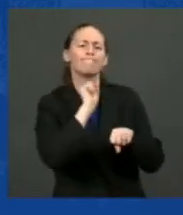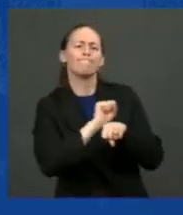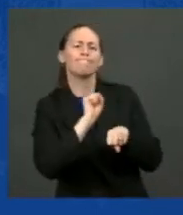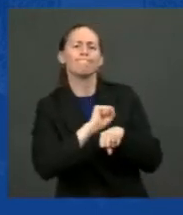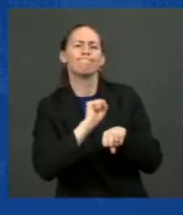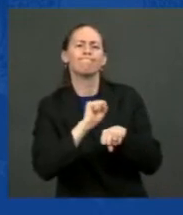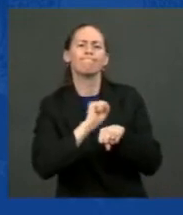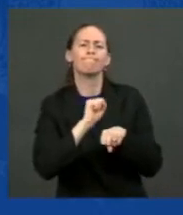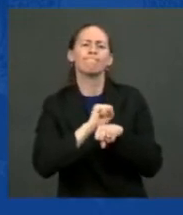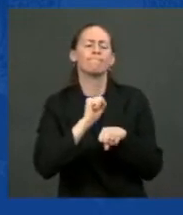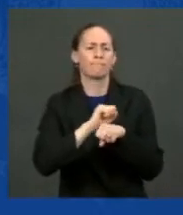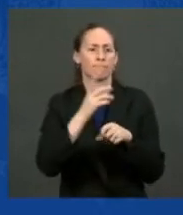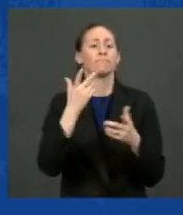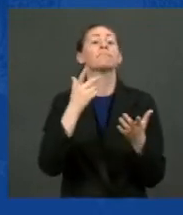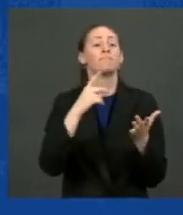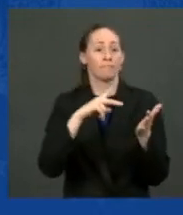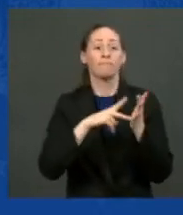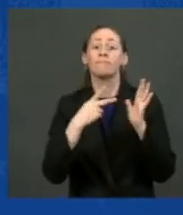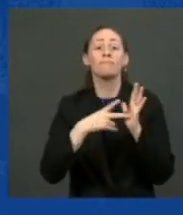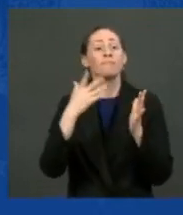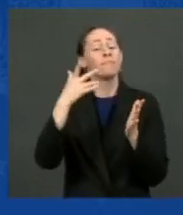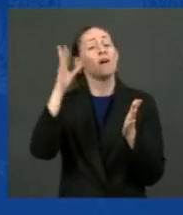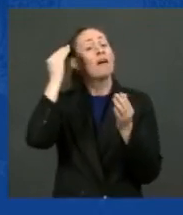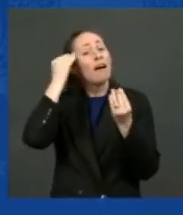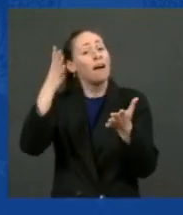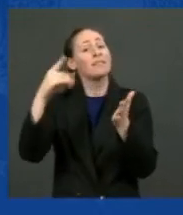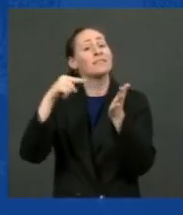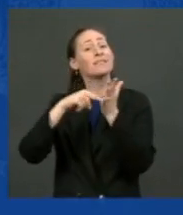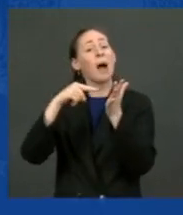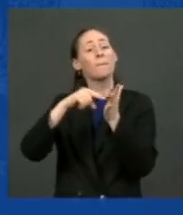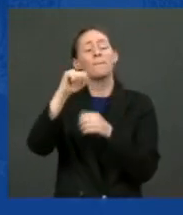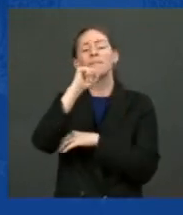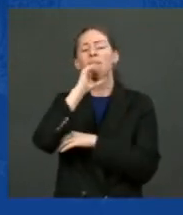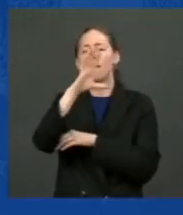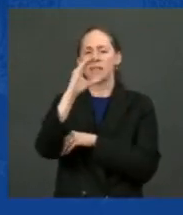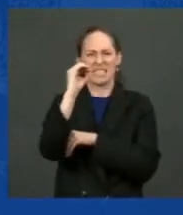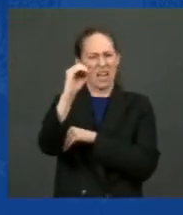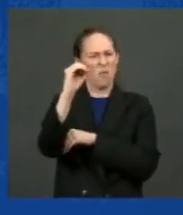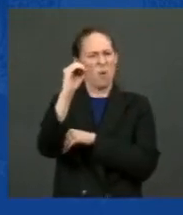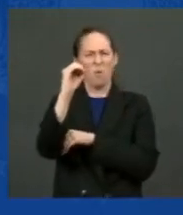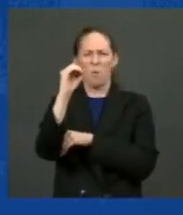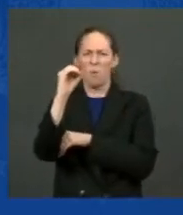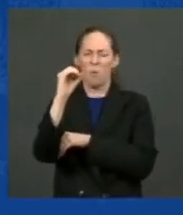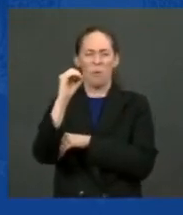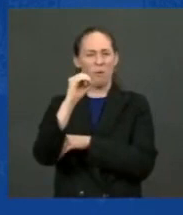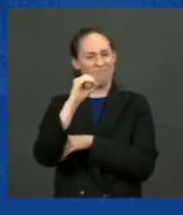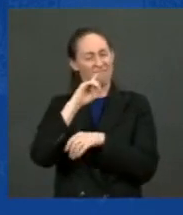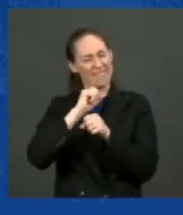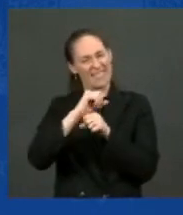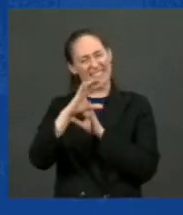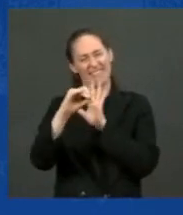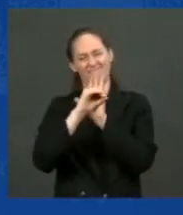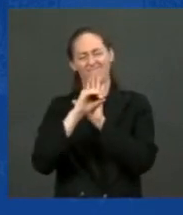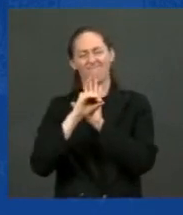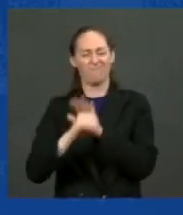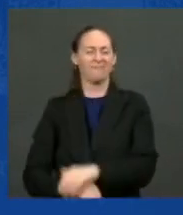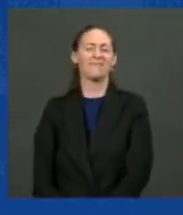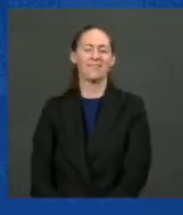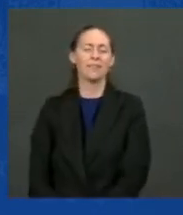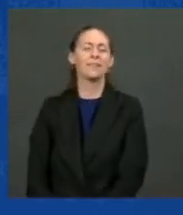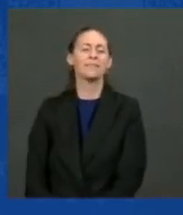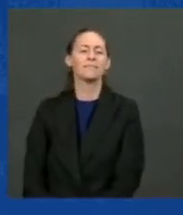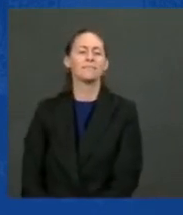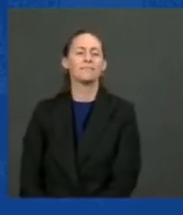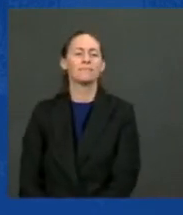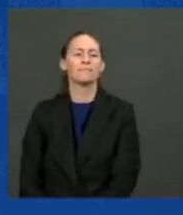bills in terms of adding to the deficit is zero. Zero. Zero. And I made a commitment when I wrote these